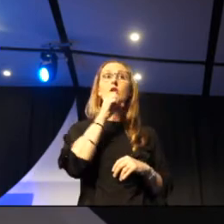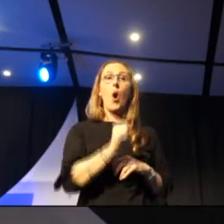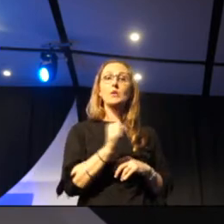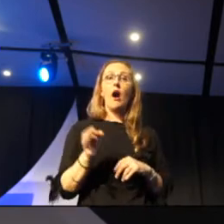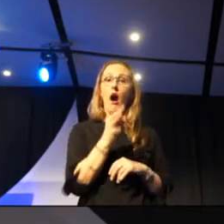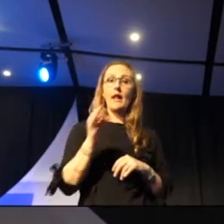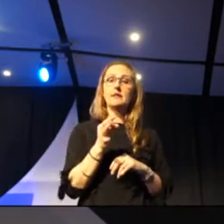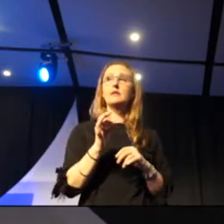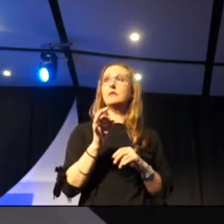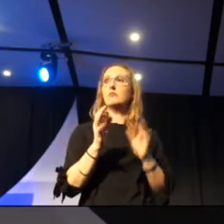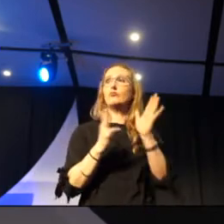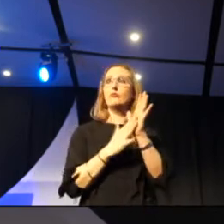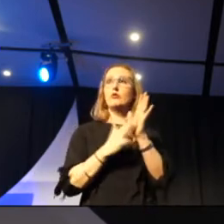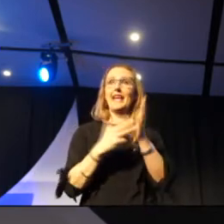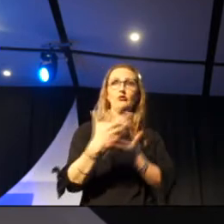reserve.